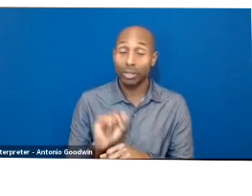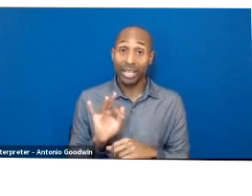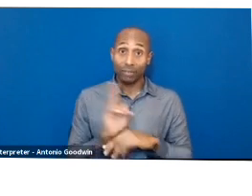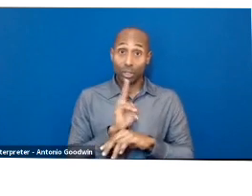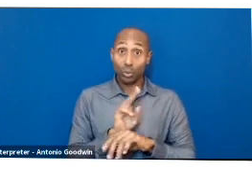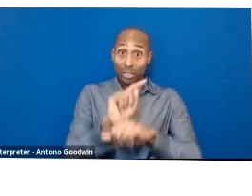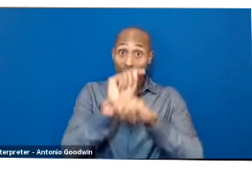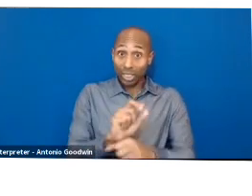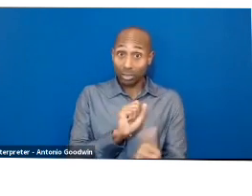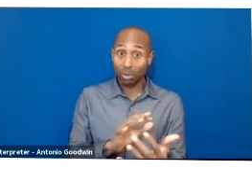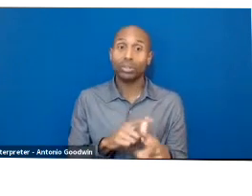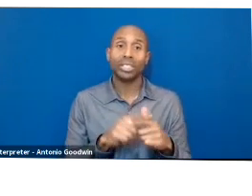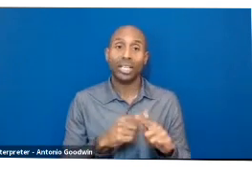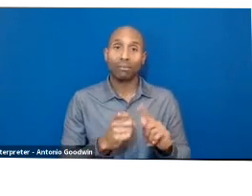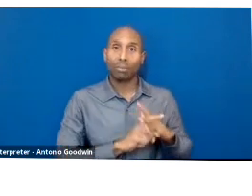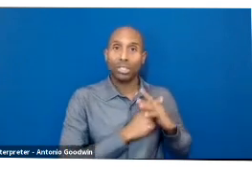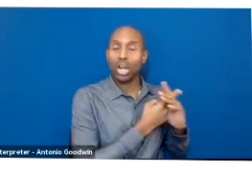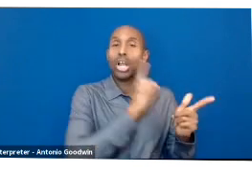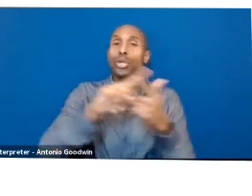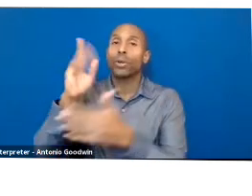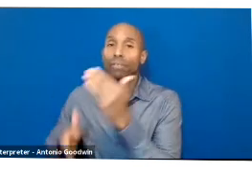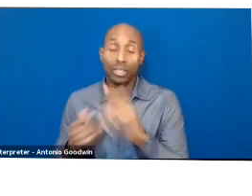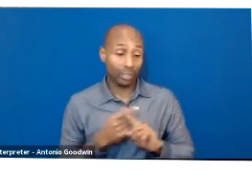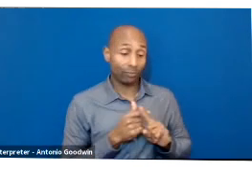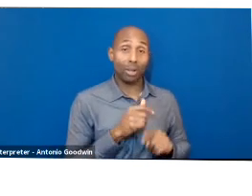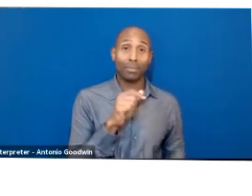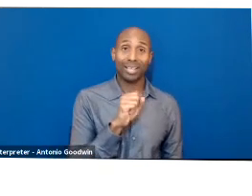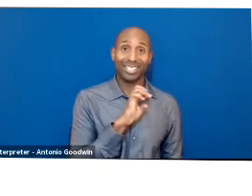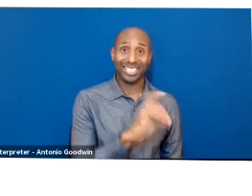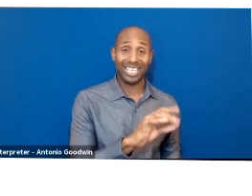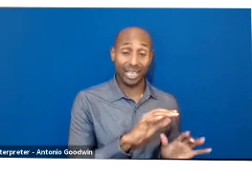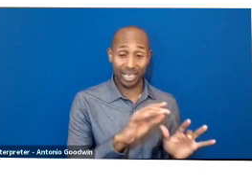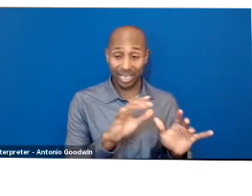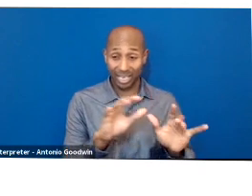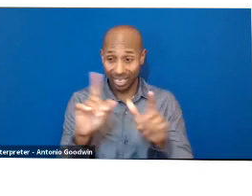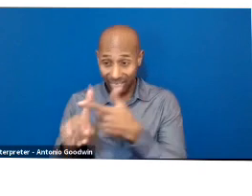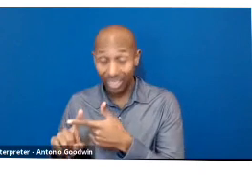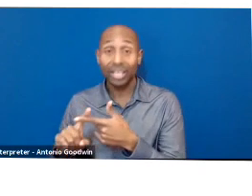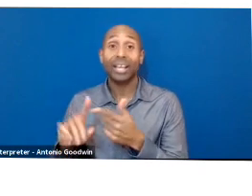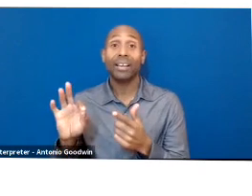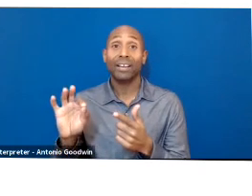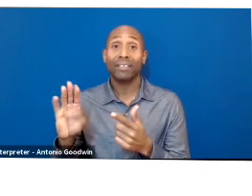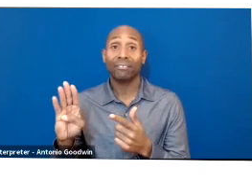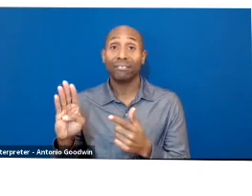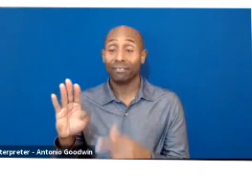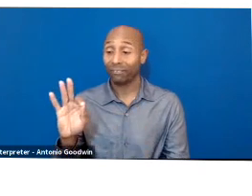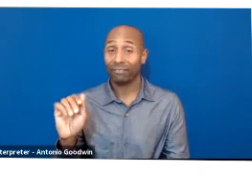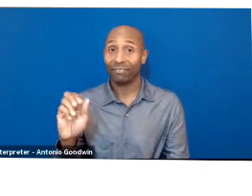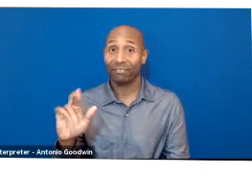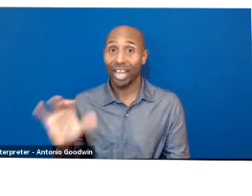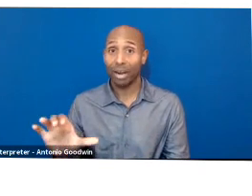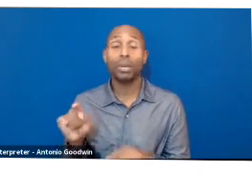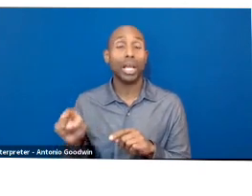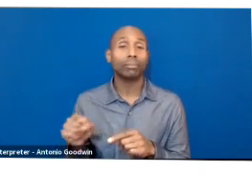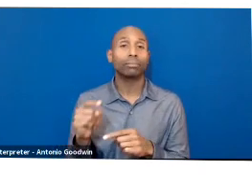finish, from seed to the end fabric, it is all handmade, made within communities, intergenerally,